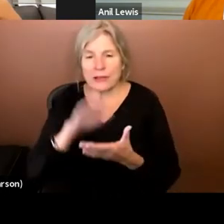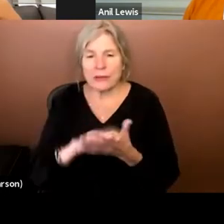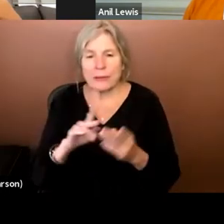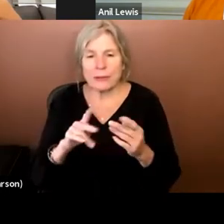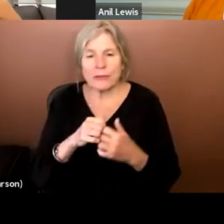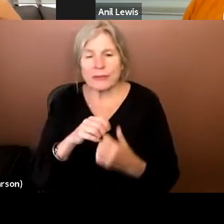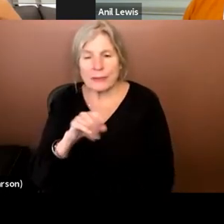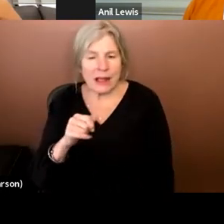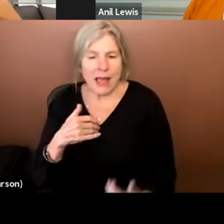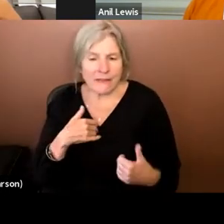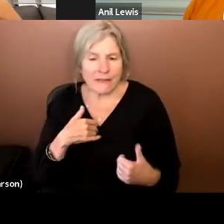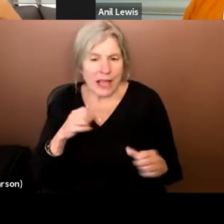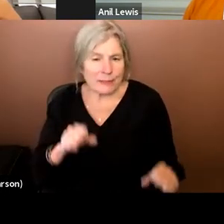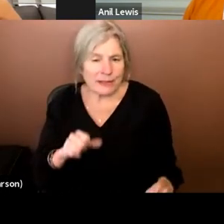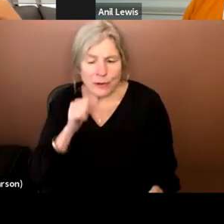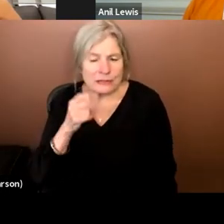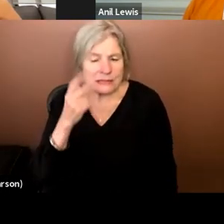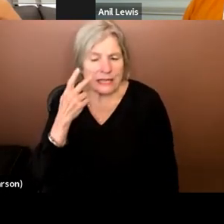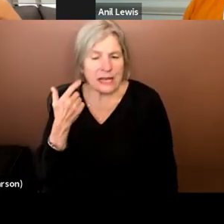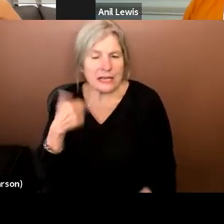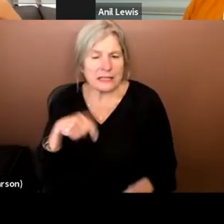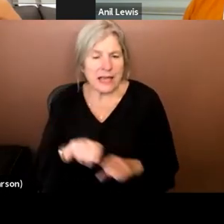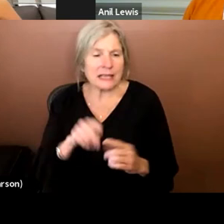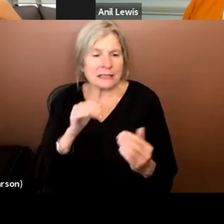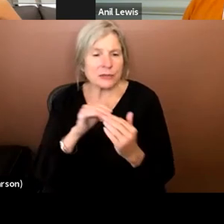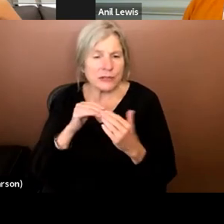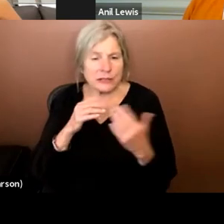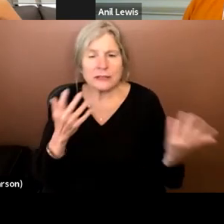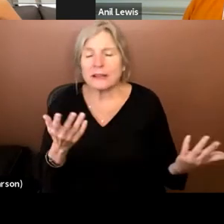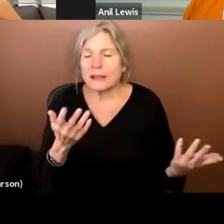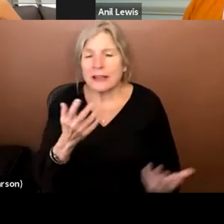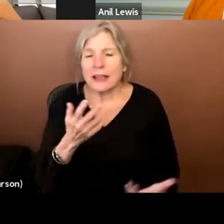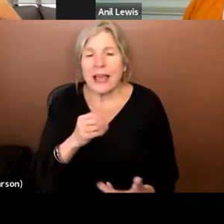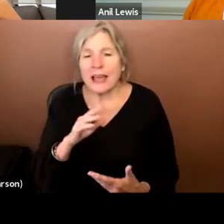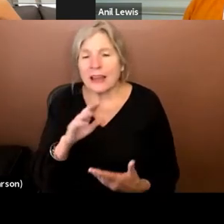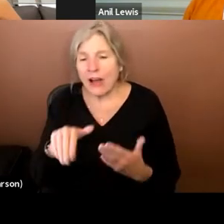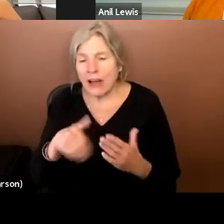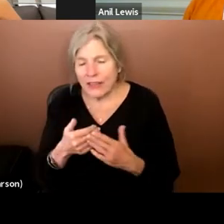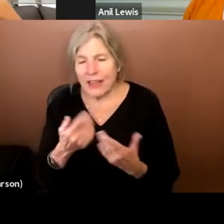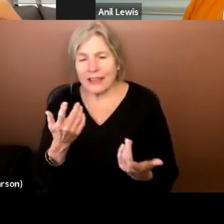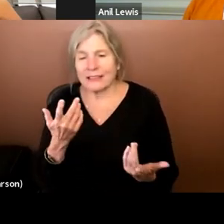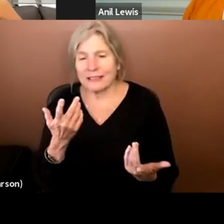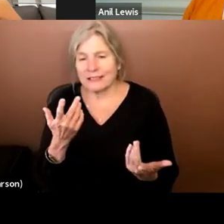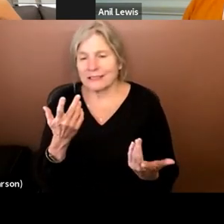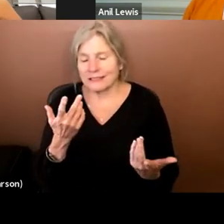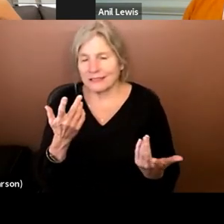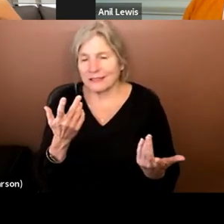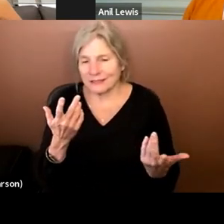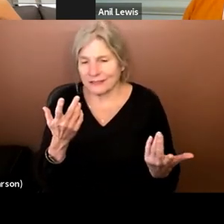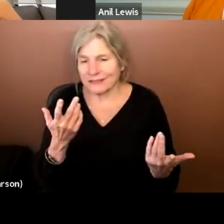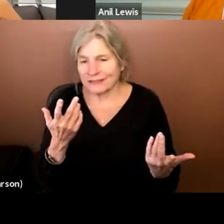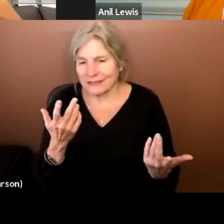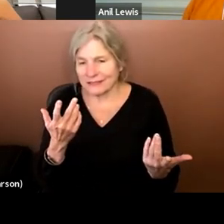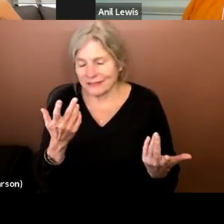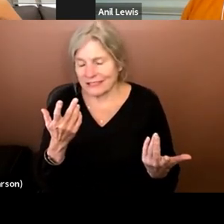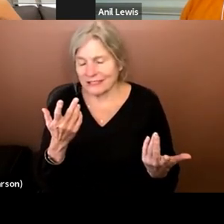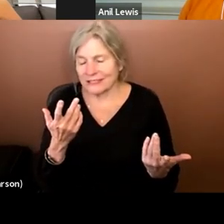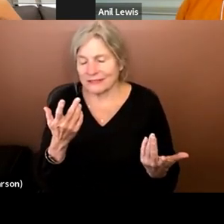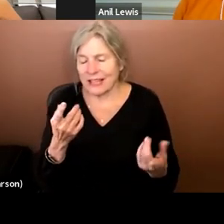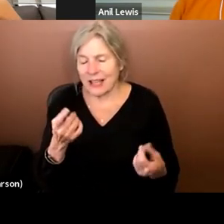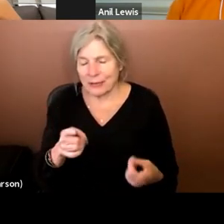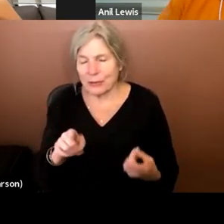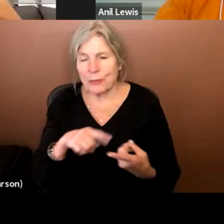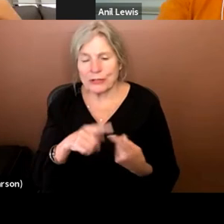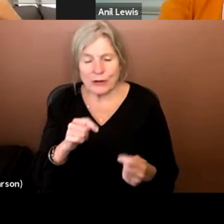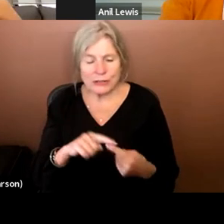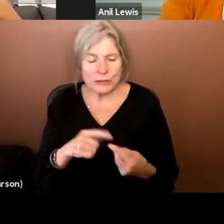have the capacity. They don't see us as contemporaries or as equals. And all of that comes into this space, you know, as we try to interact and try to